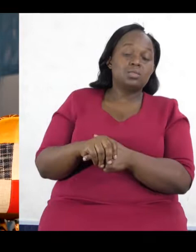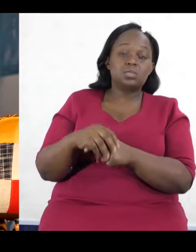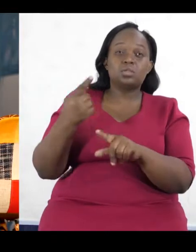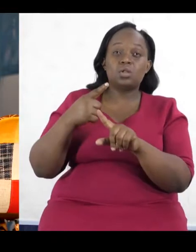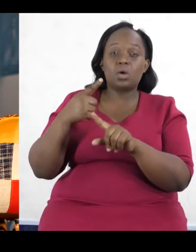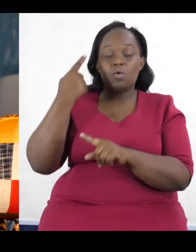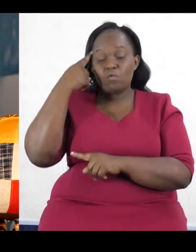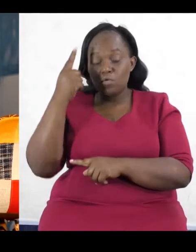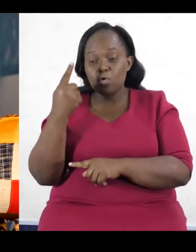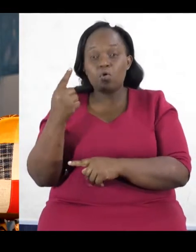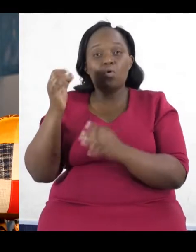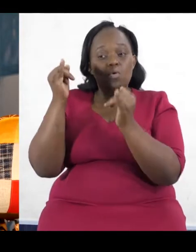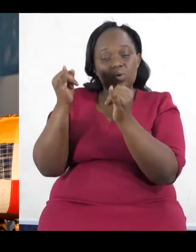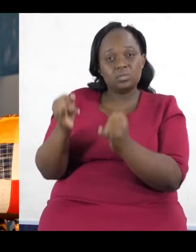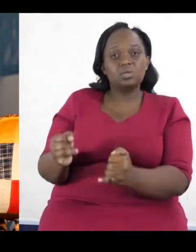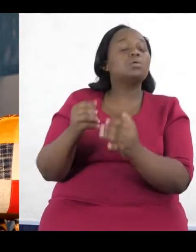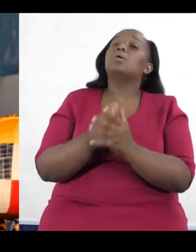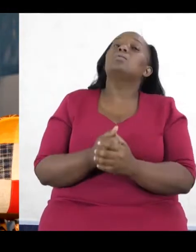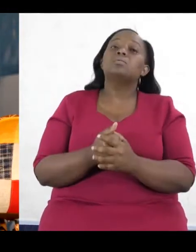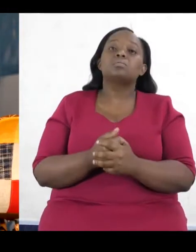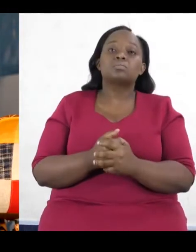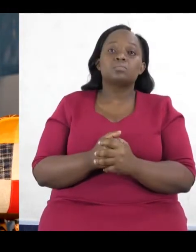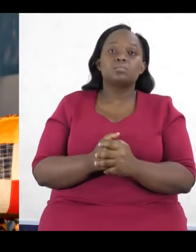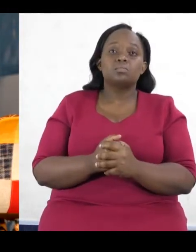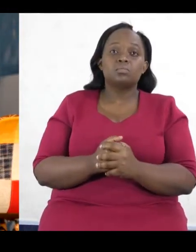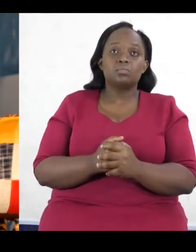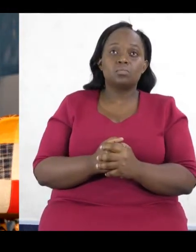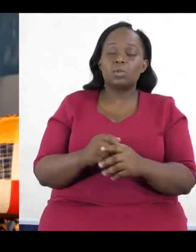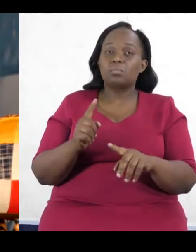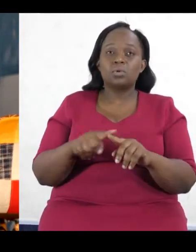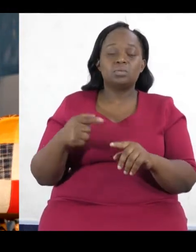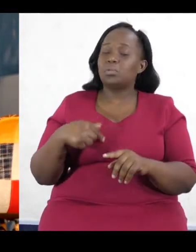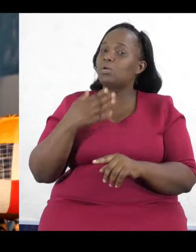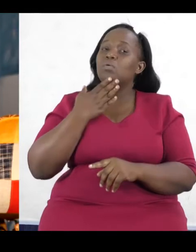attached to a specific individual and then therefore it just becomes, my God, we can't listen.